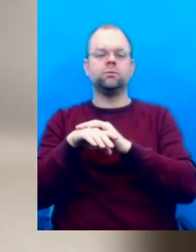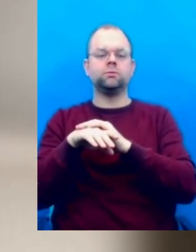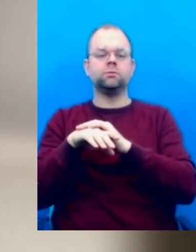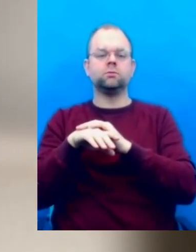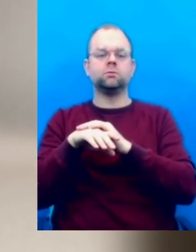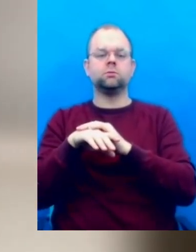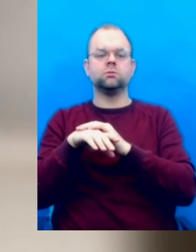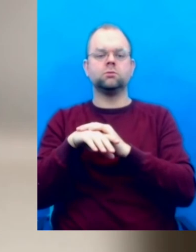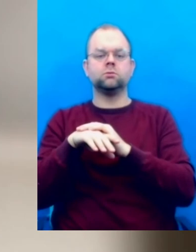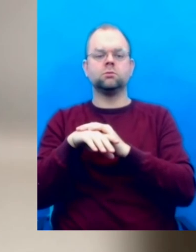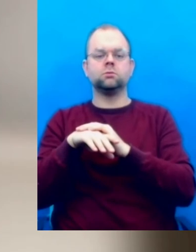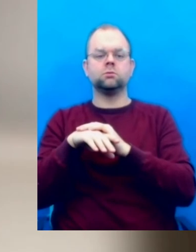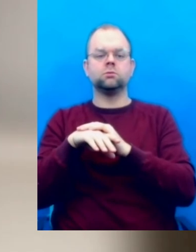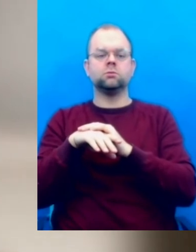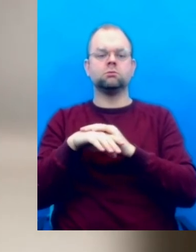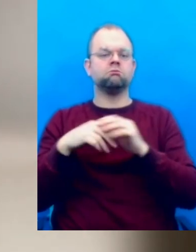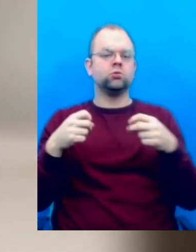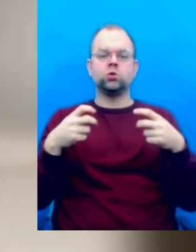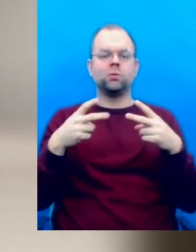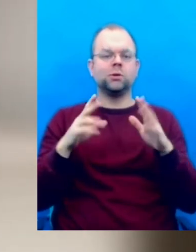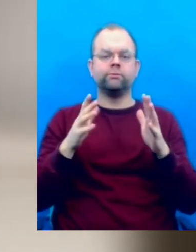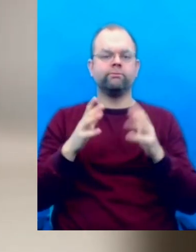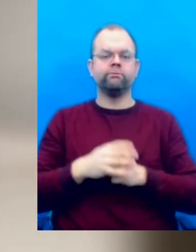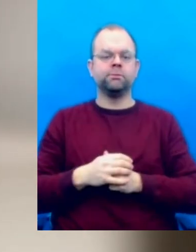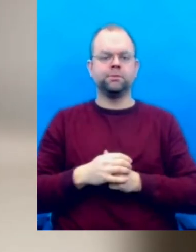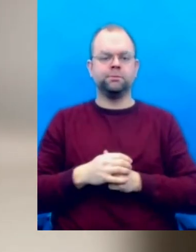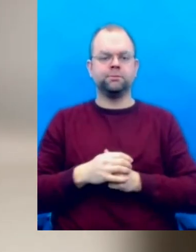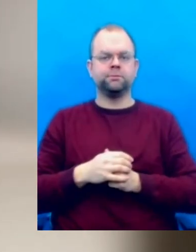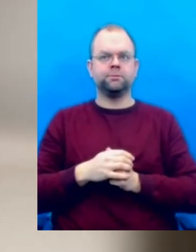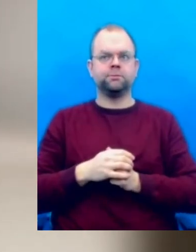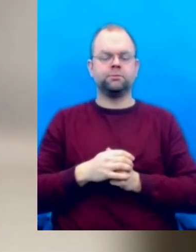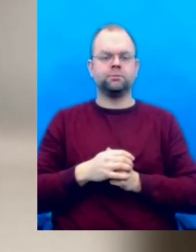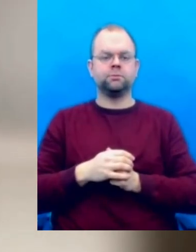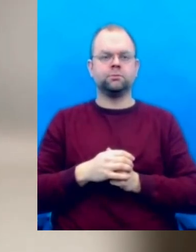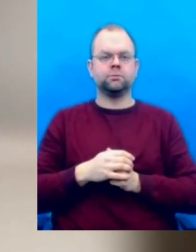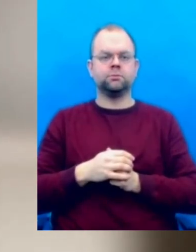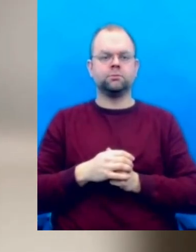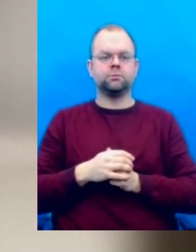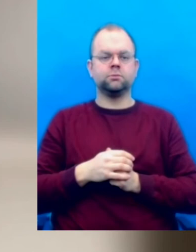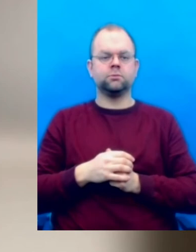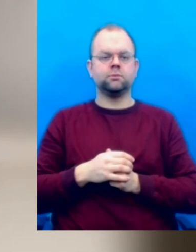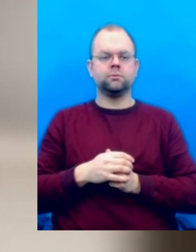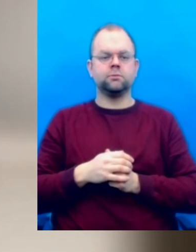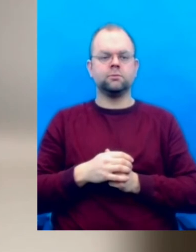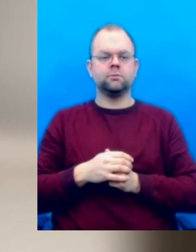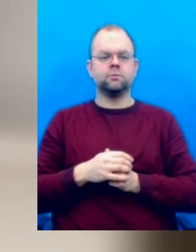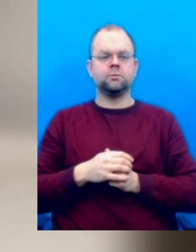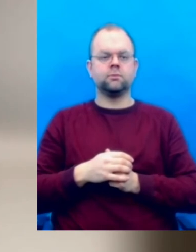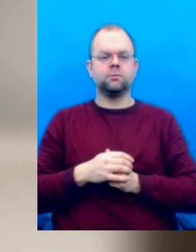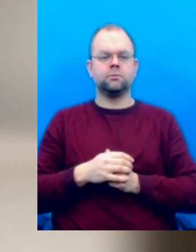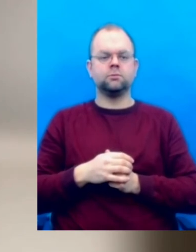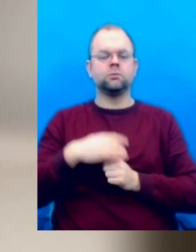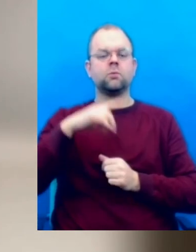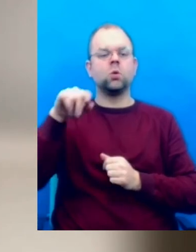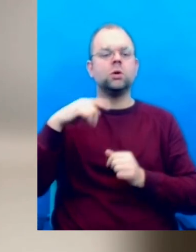disabilities. So, what are we looking for? So, we have different modes that we are trying